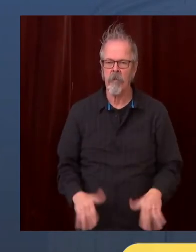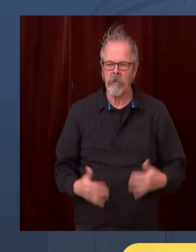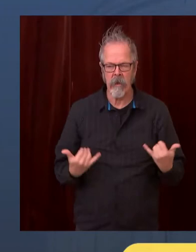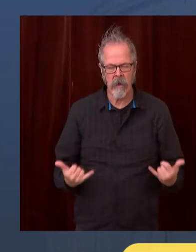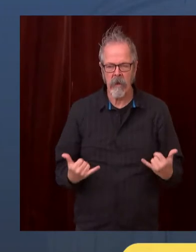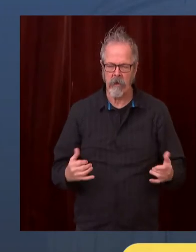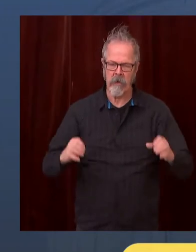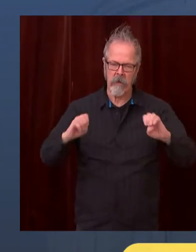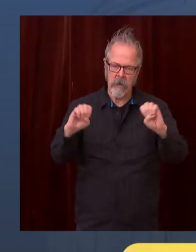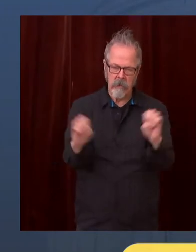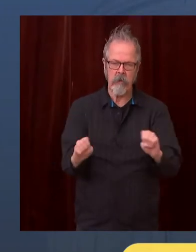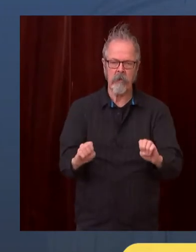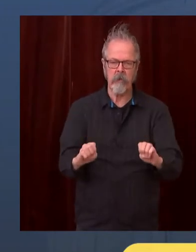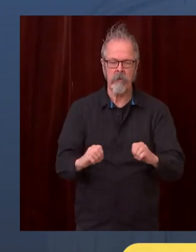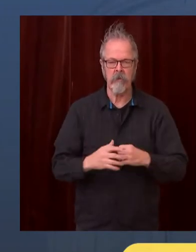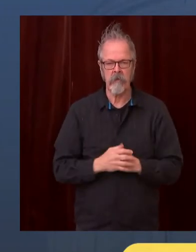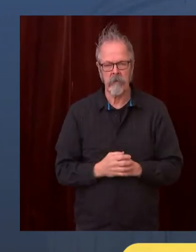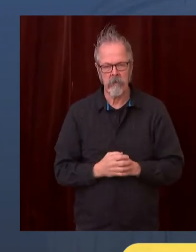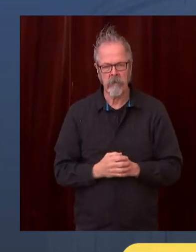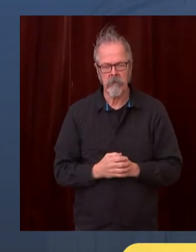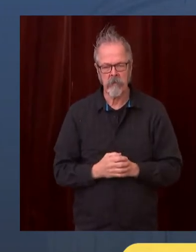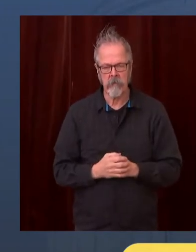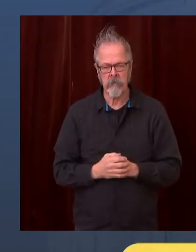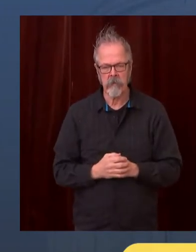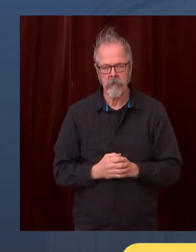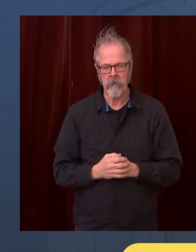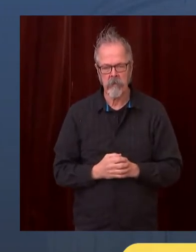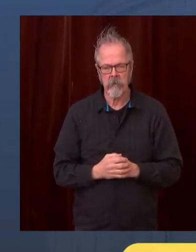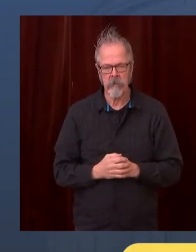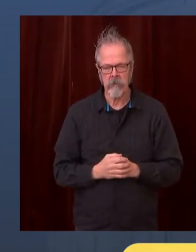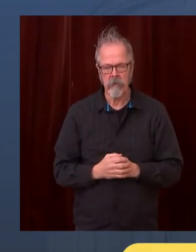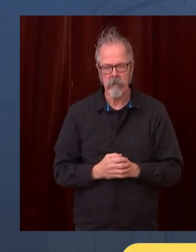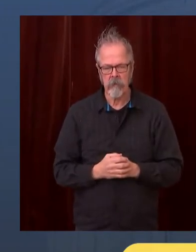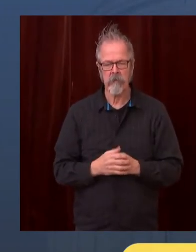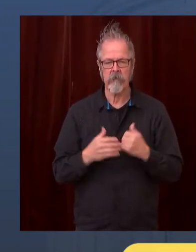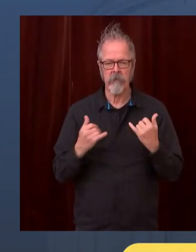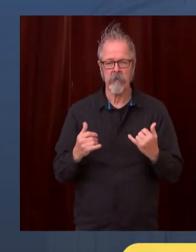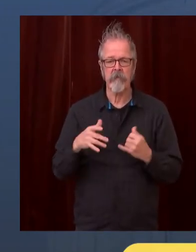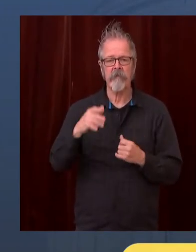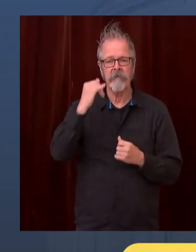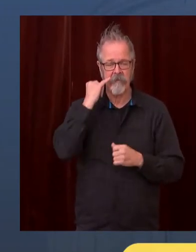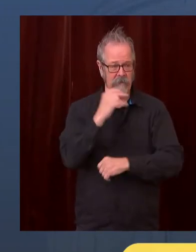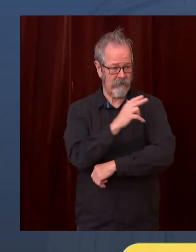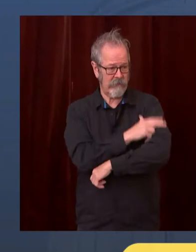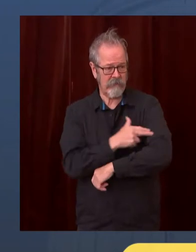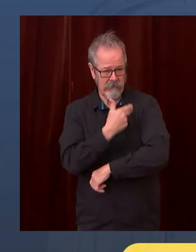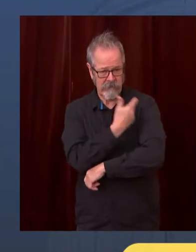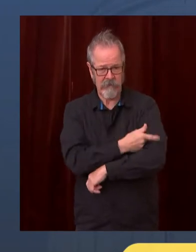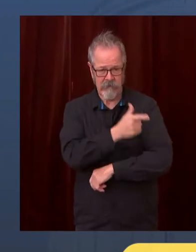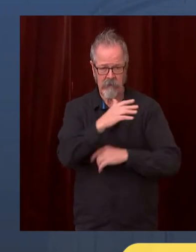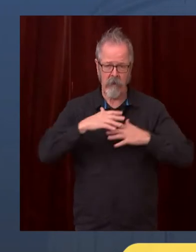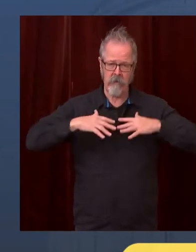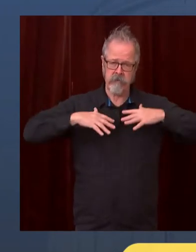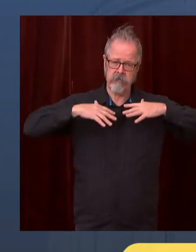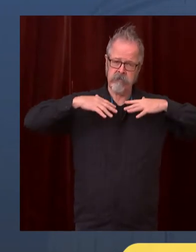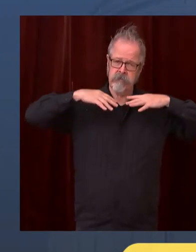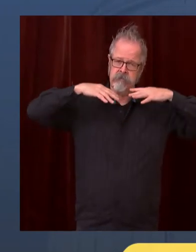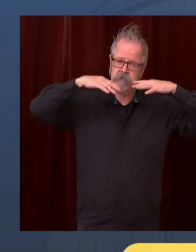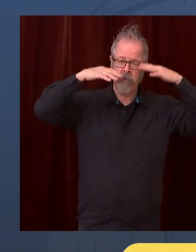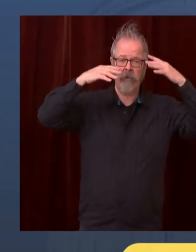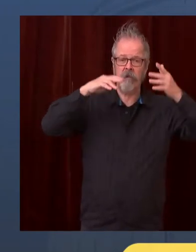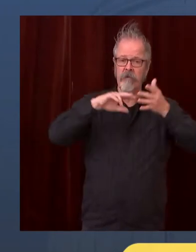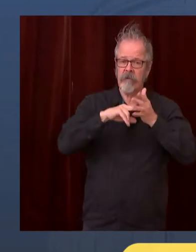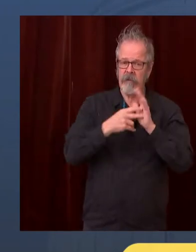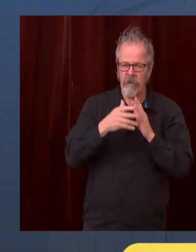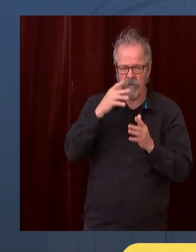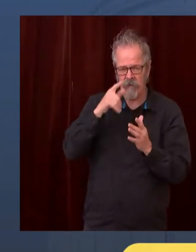cardiac procedures, even some cancer treatment, certainly an orthopedic surgeon. If you're in a car accident, and you want to get rushed to an ICU,